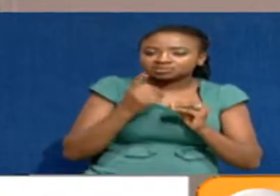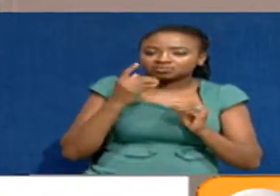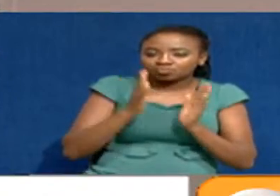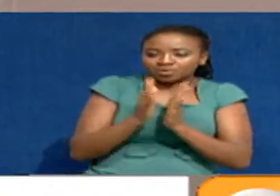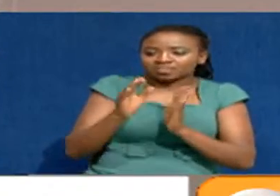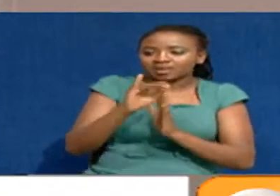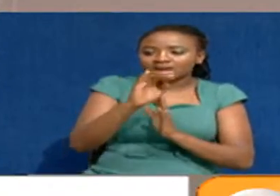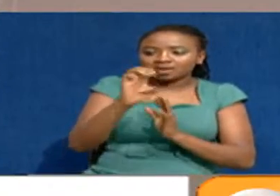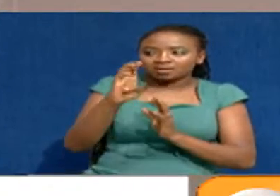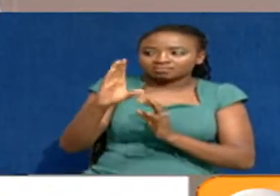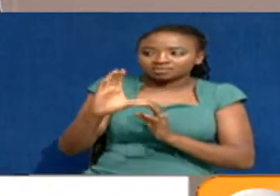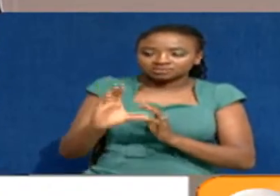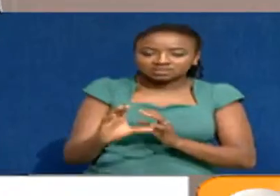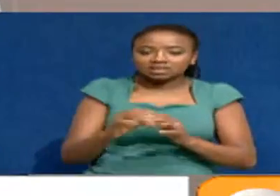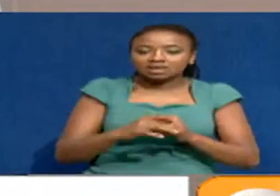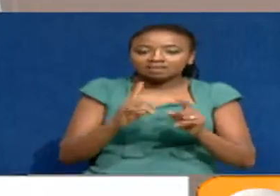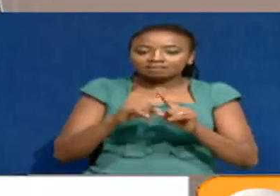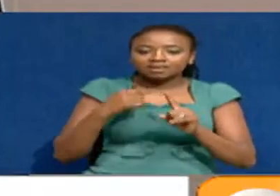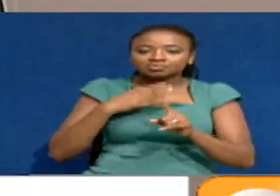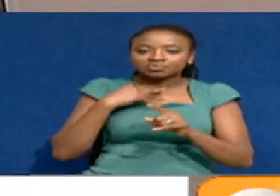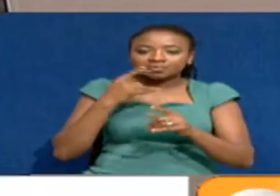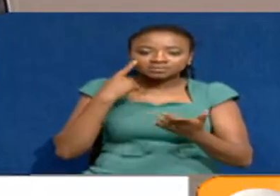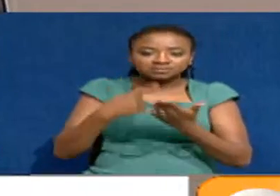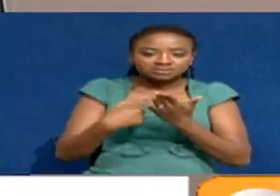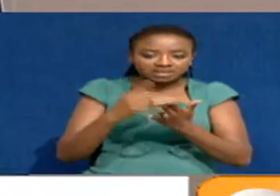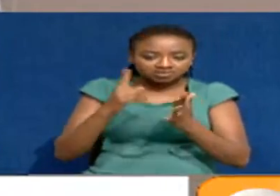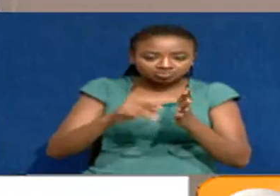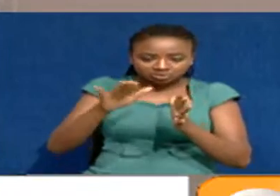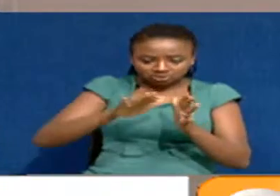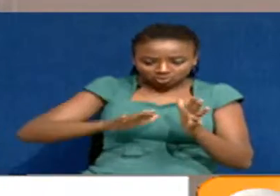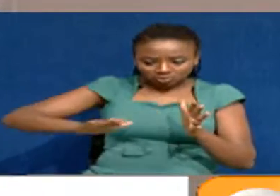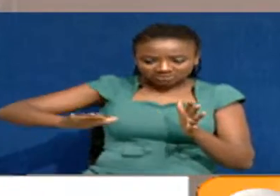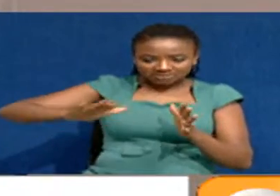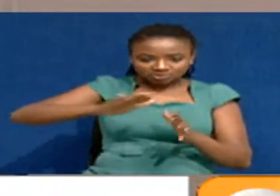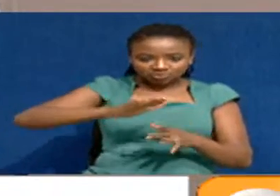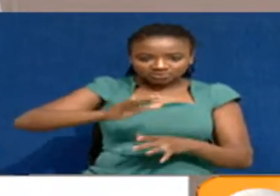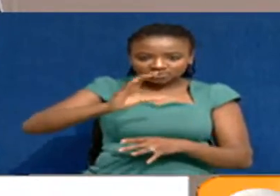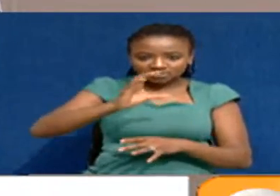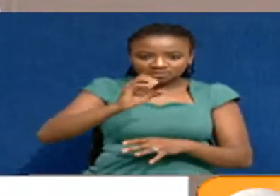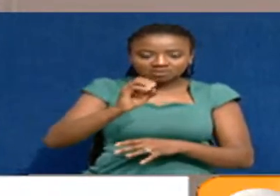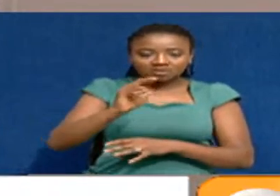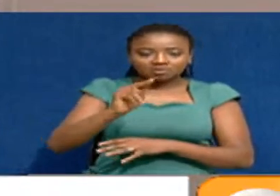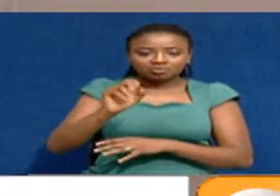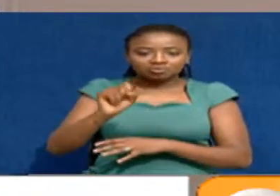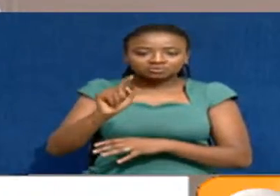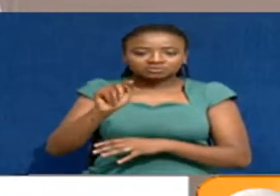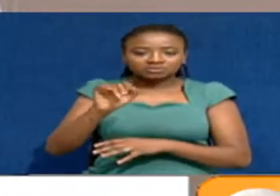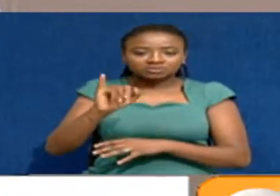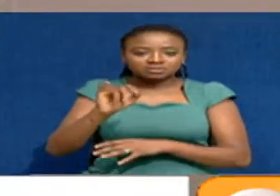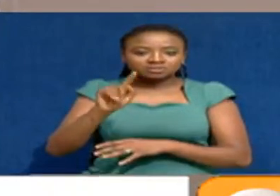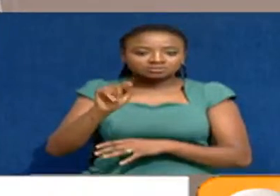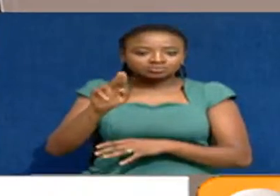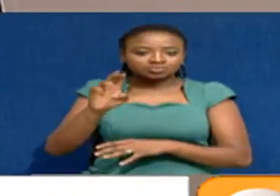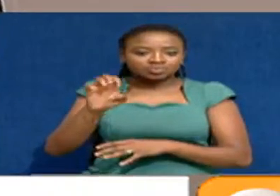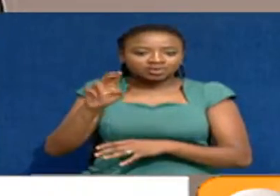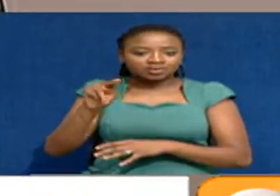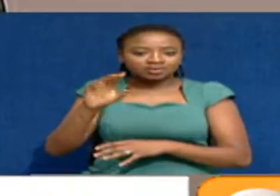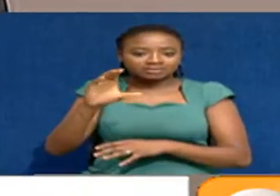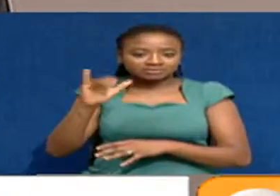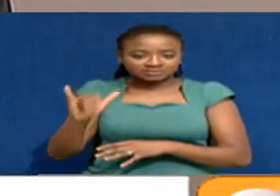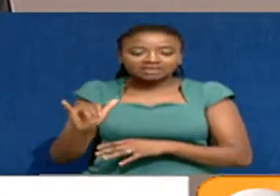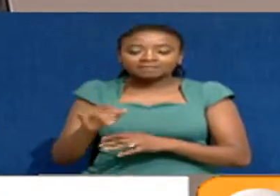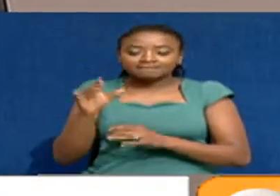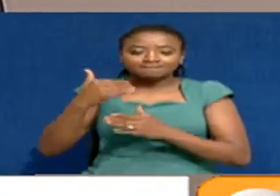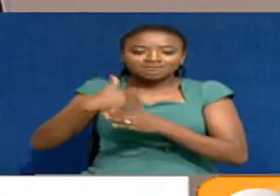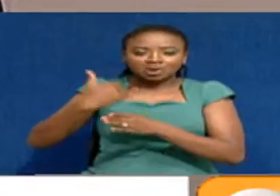was before us was the review of constituency boundaries. We discussed it with IABC. That time they were having the issues of quorum.